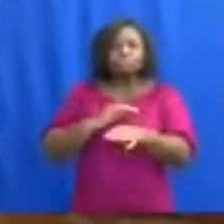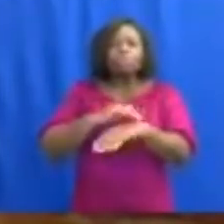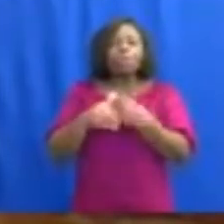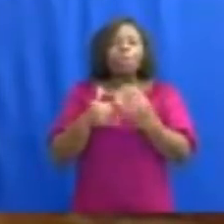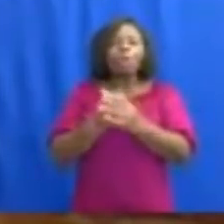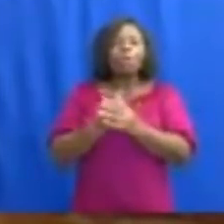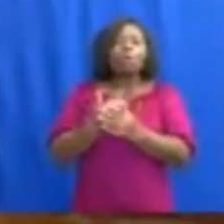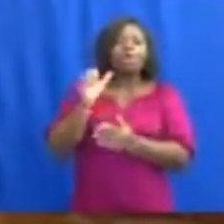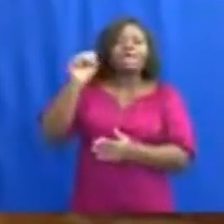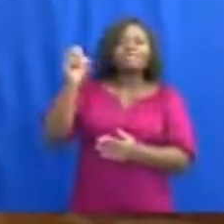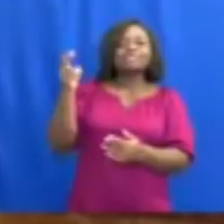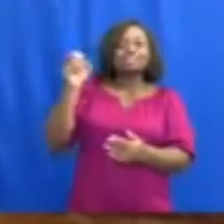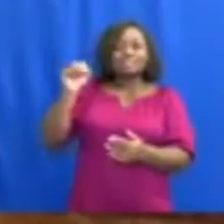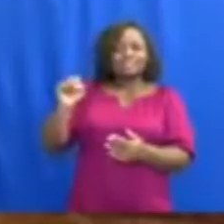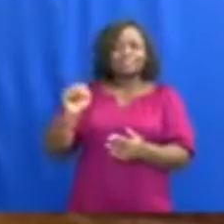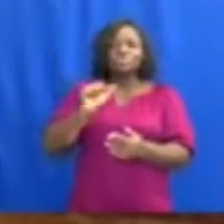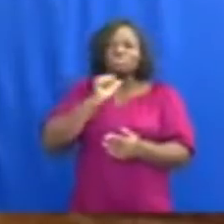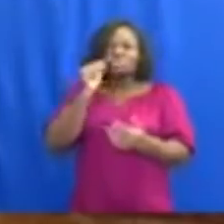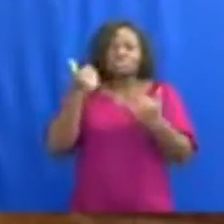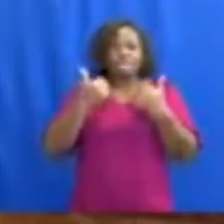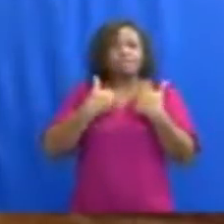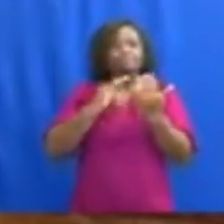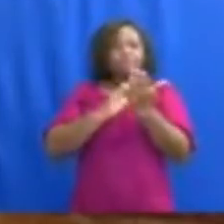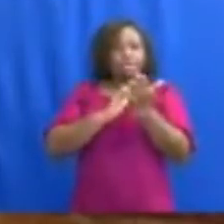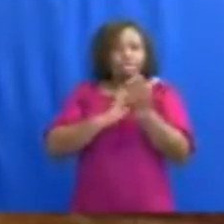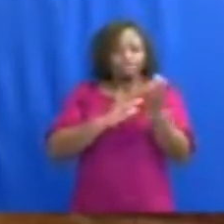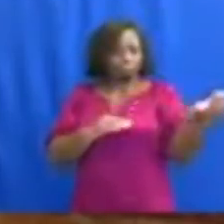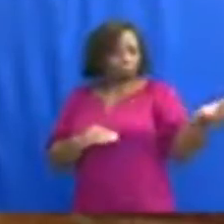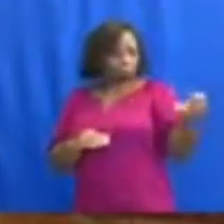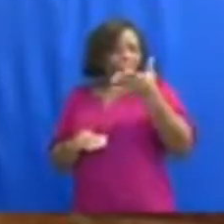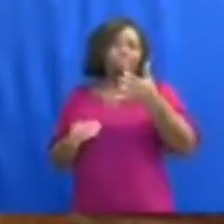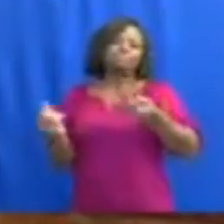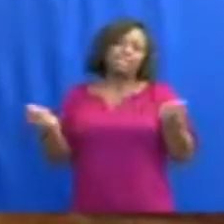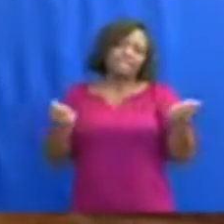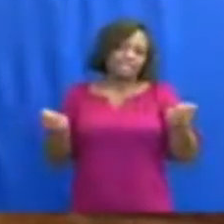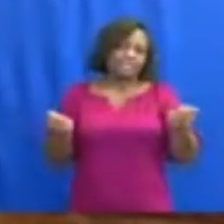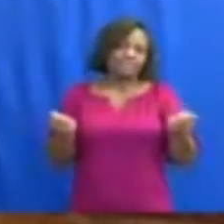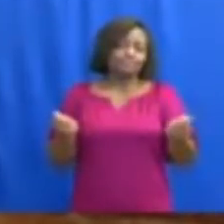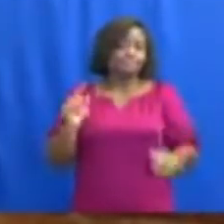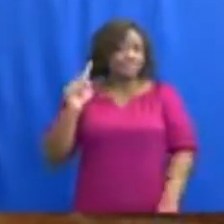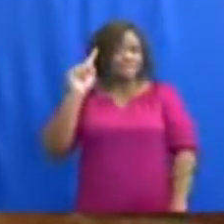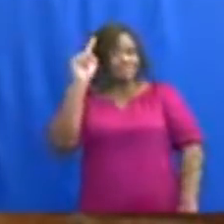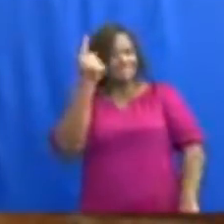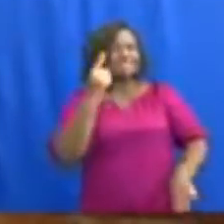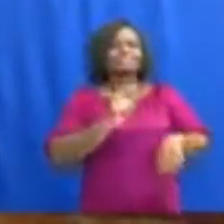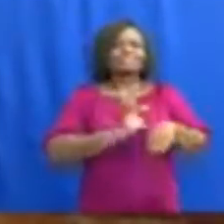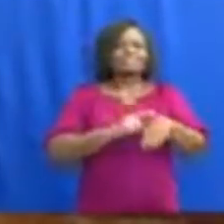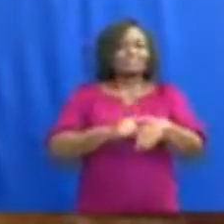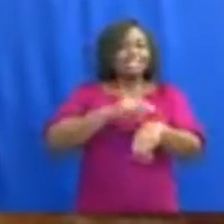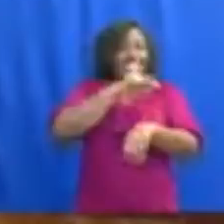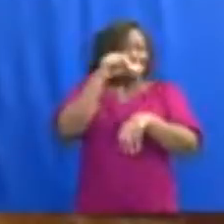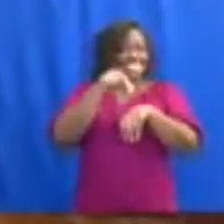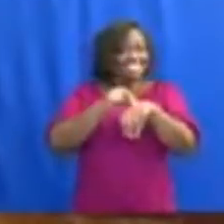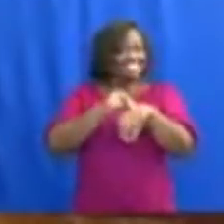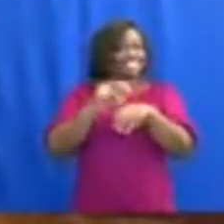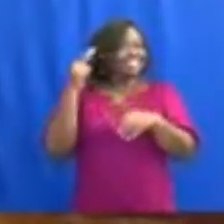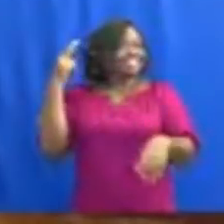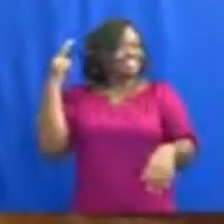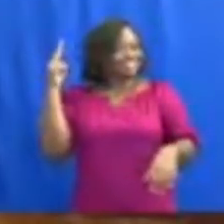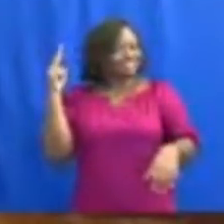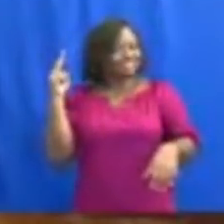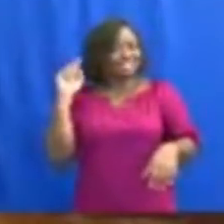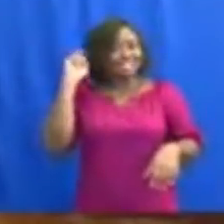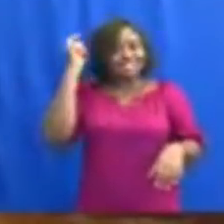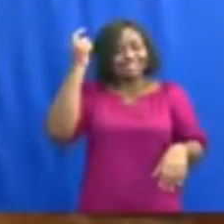not receive vehicles in 2016. For the first time in our nation's history, the